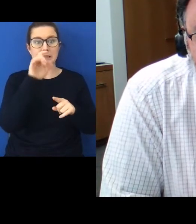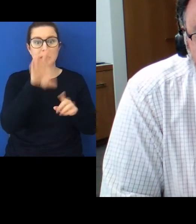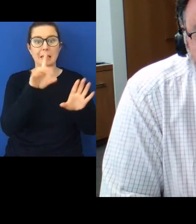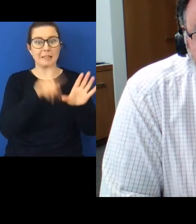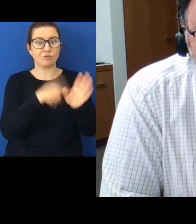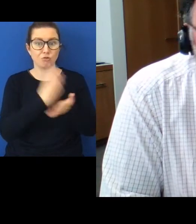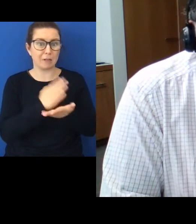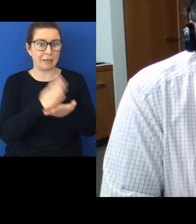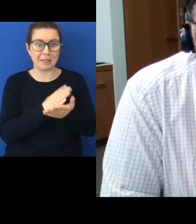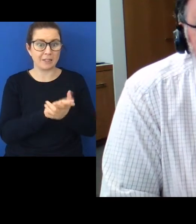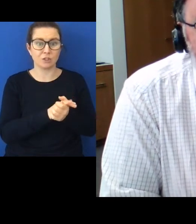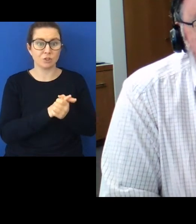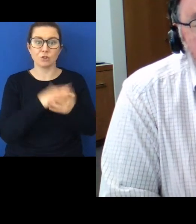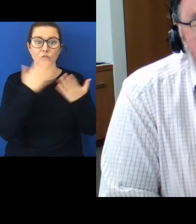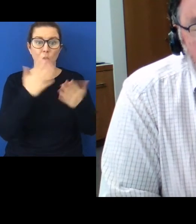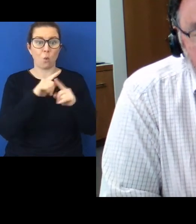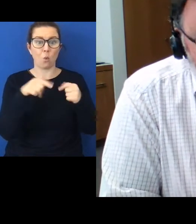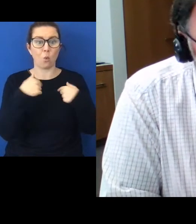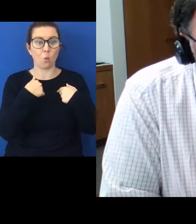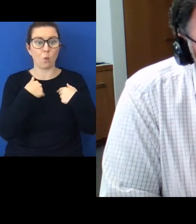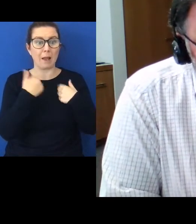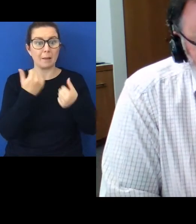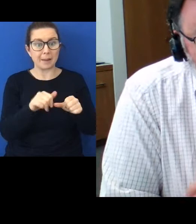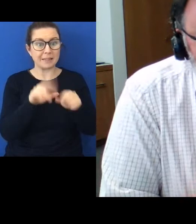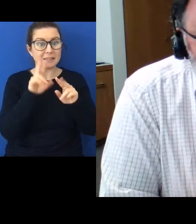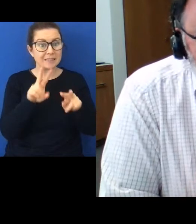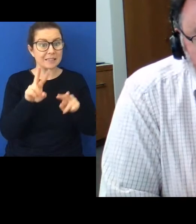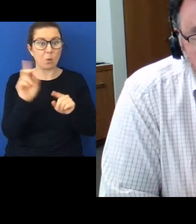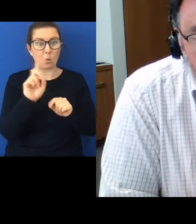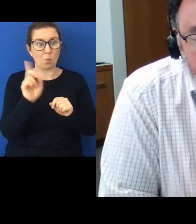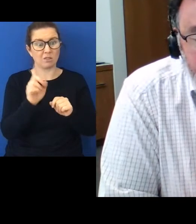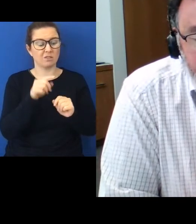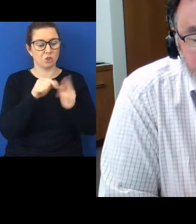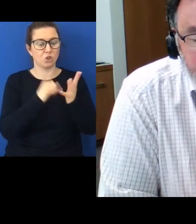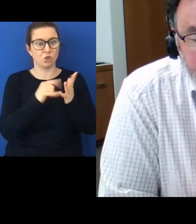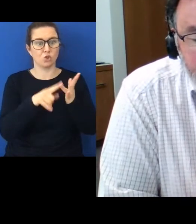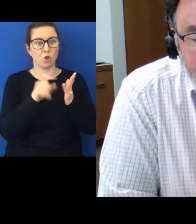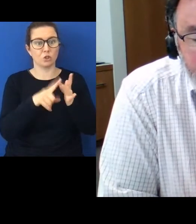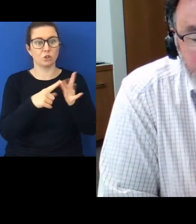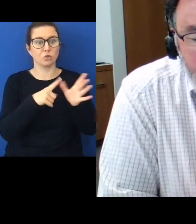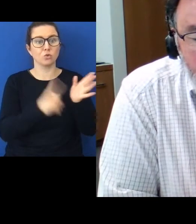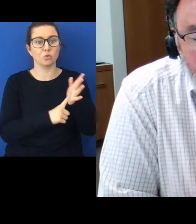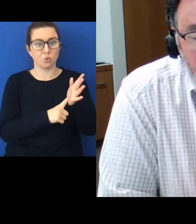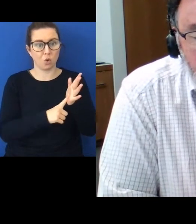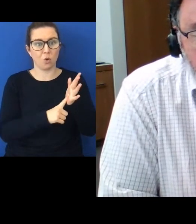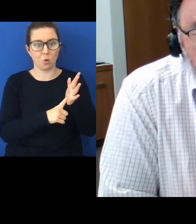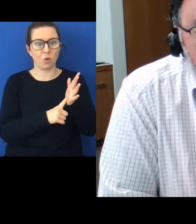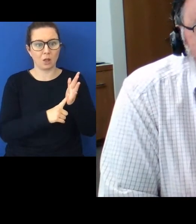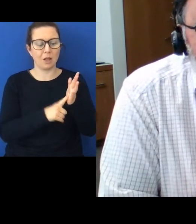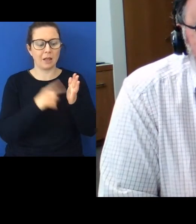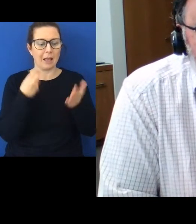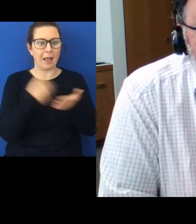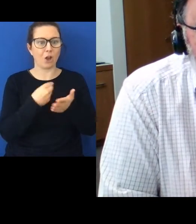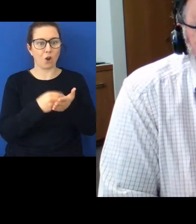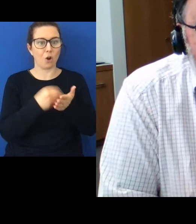So, I think what we're seeing is the social and